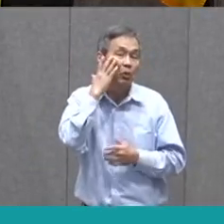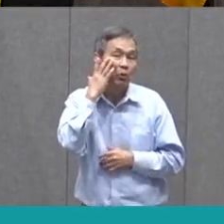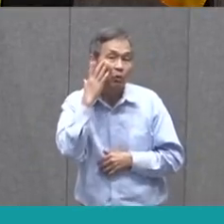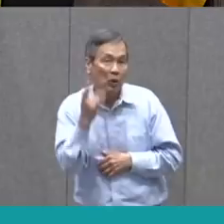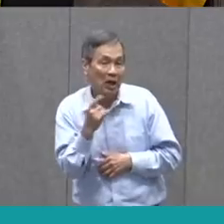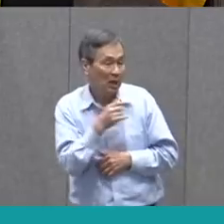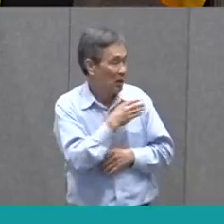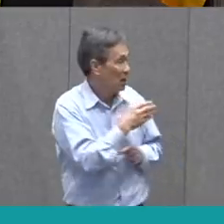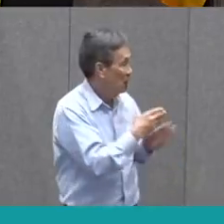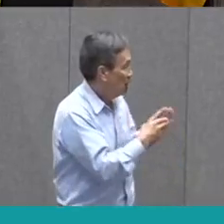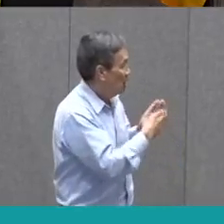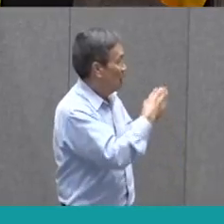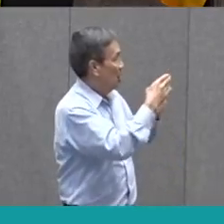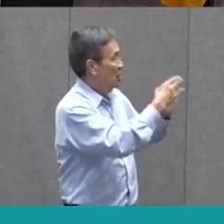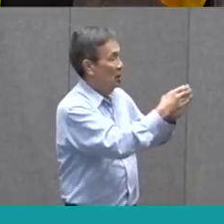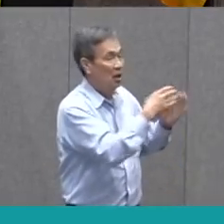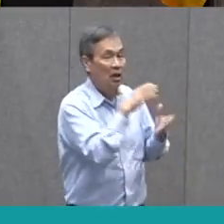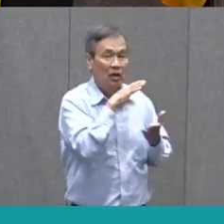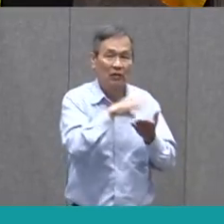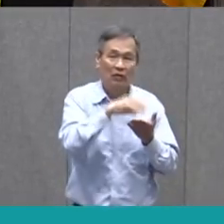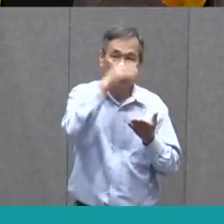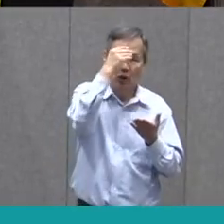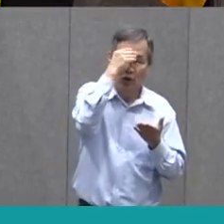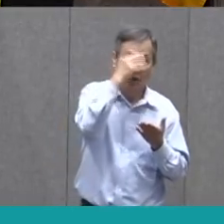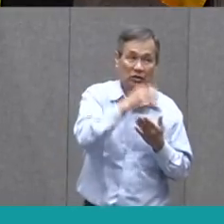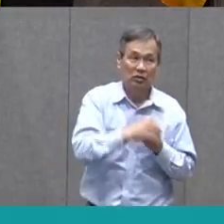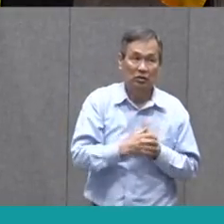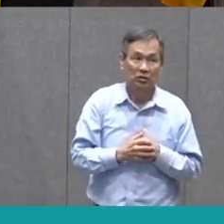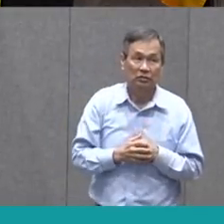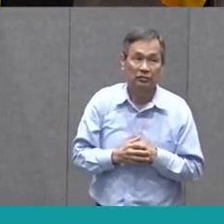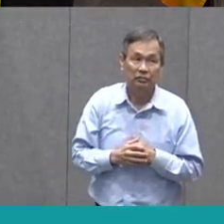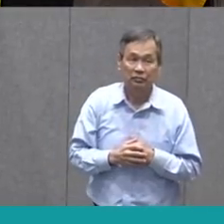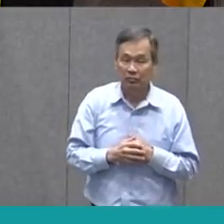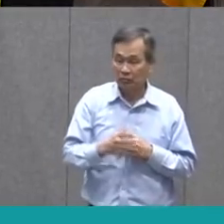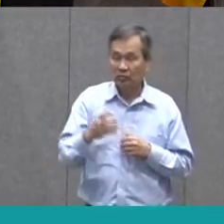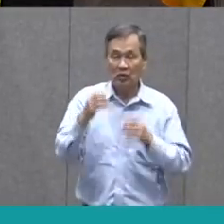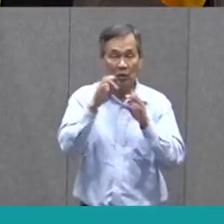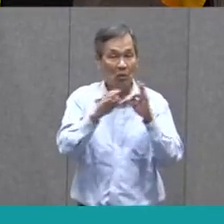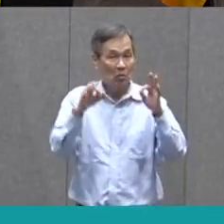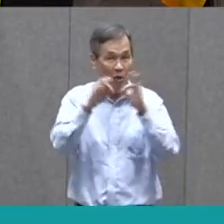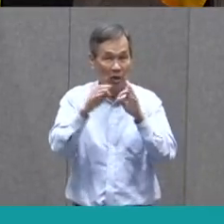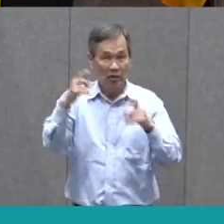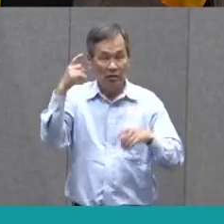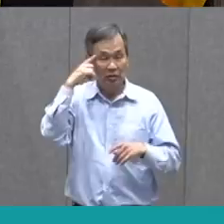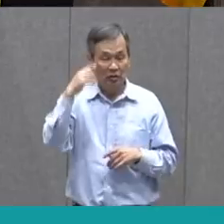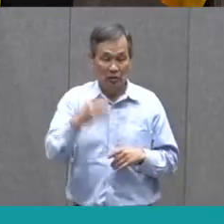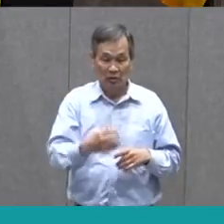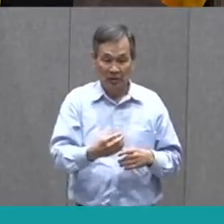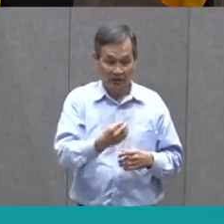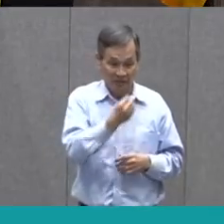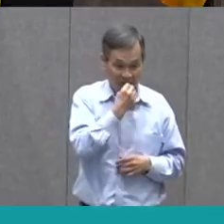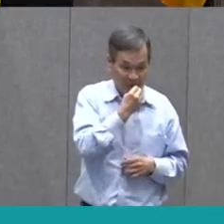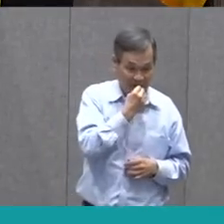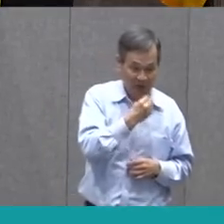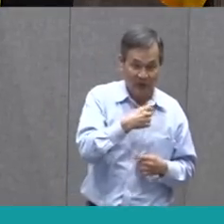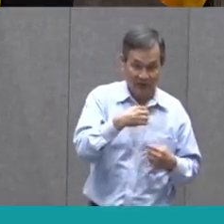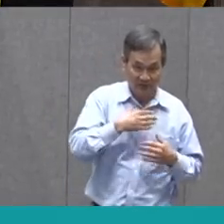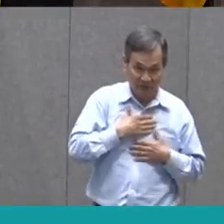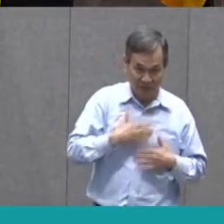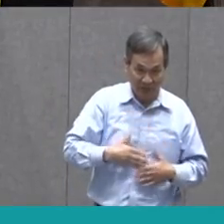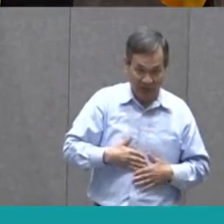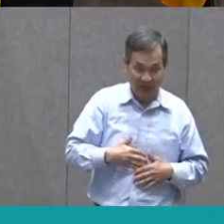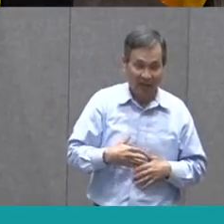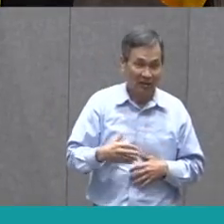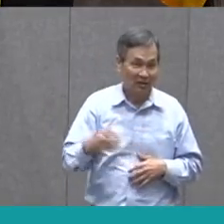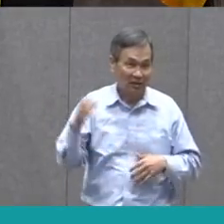learn, right? As humans, we have to learn. We have to feed our brains. Just like we're feeding our bodies, we also need